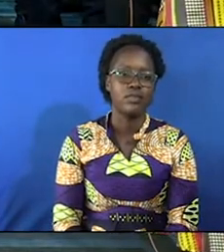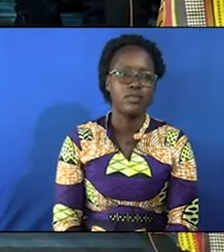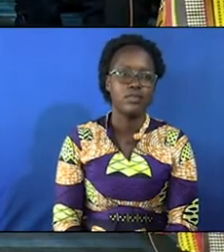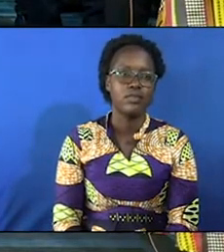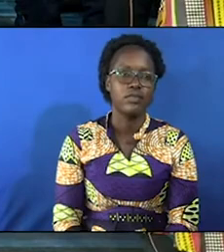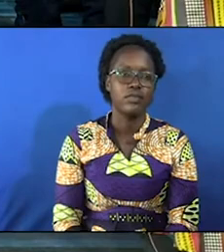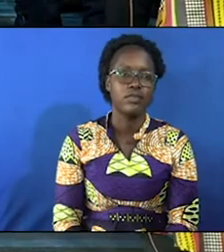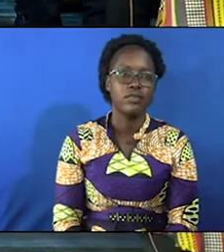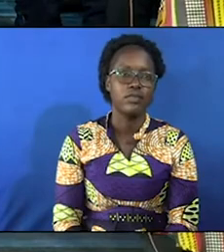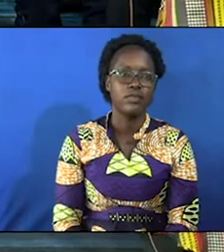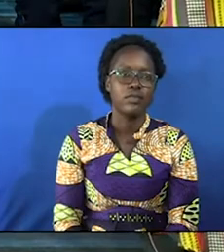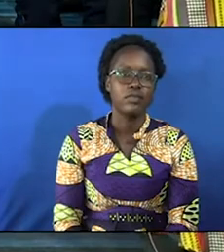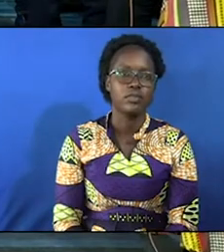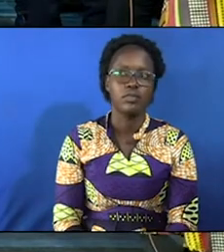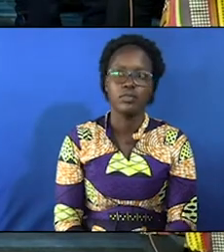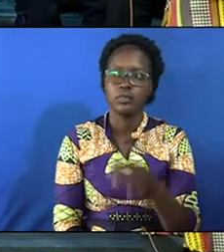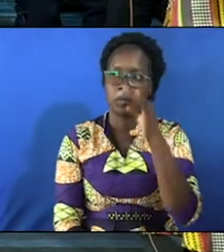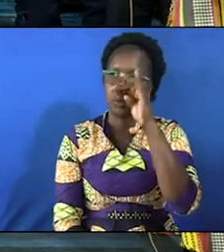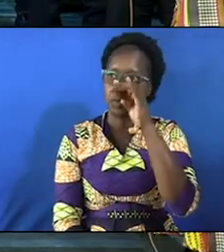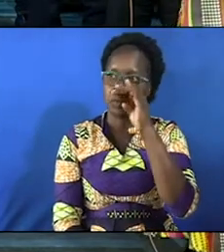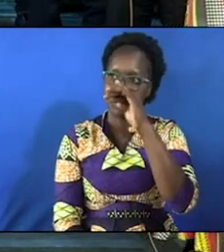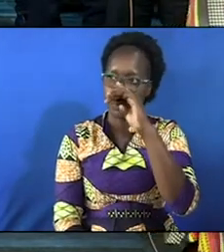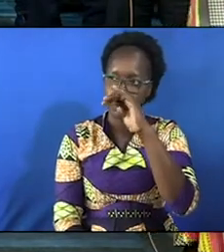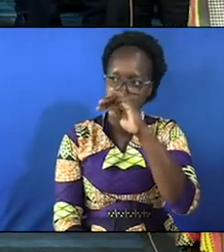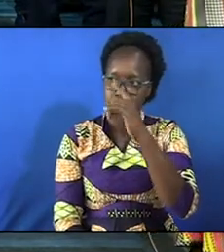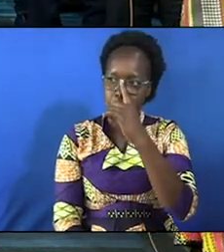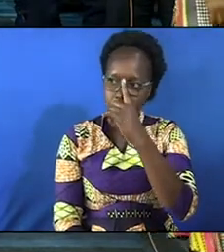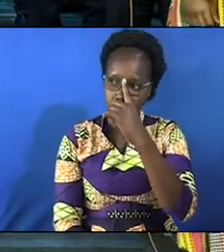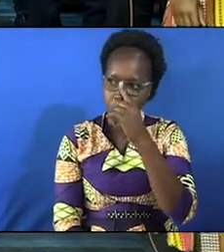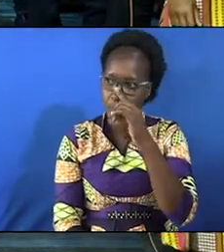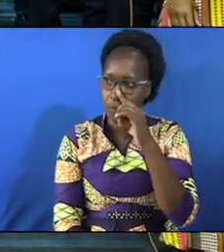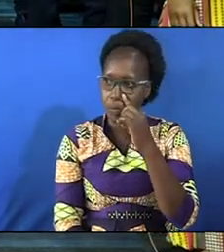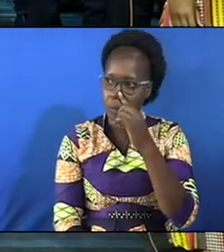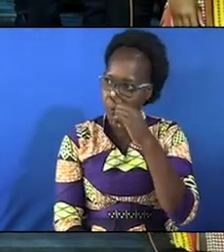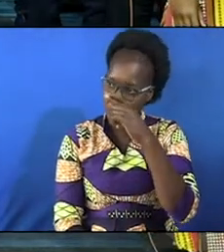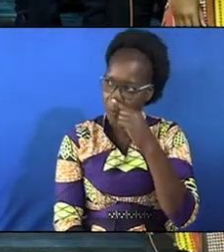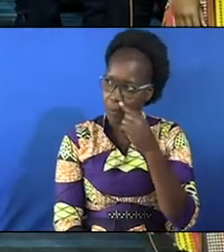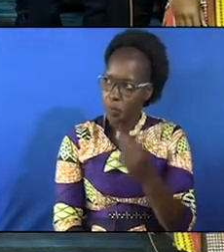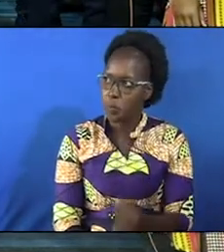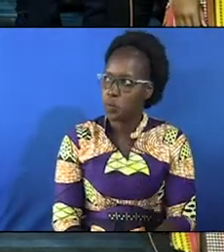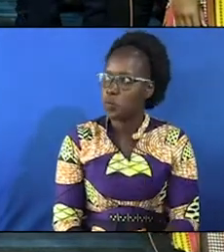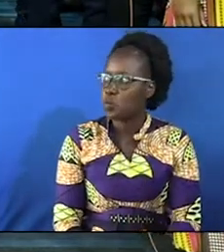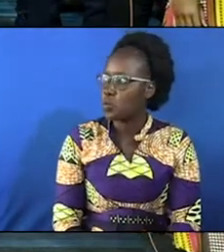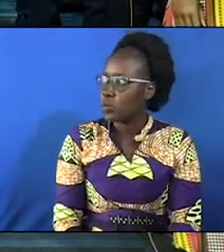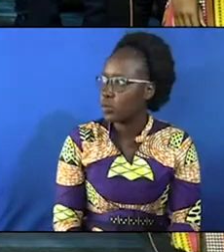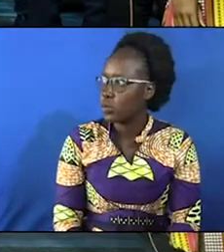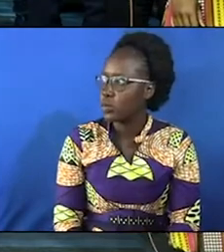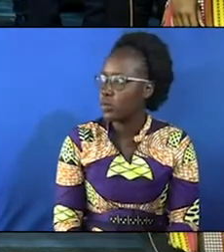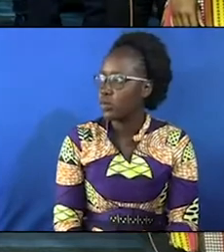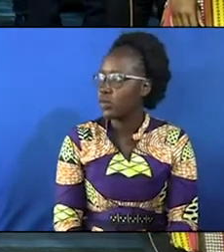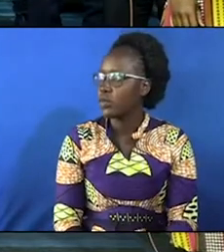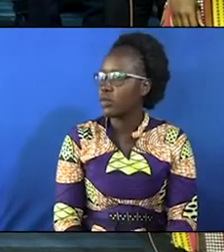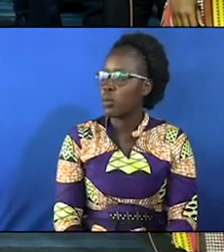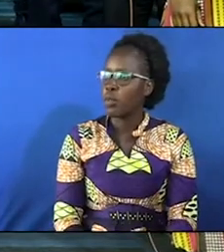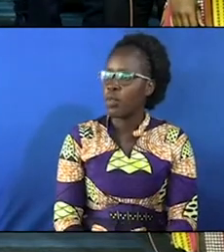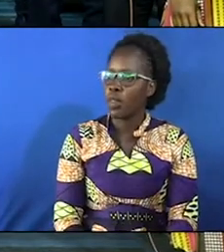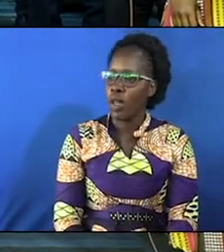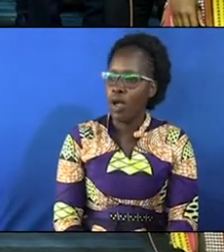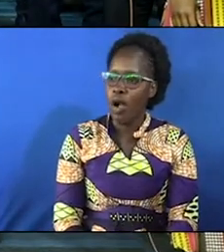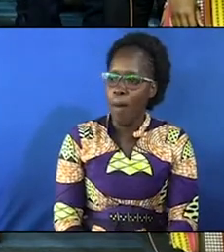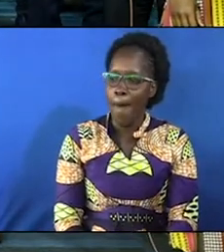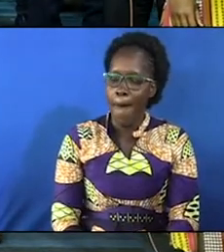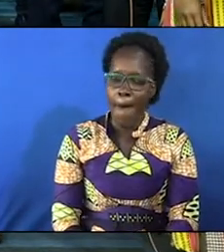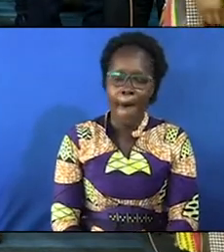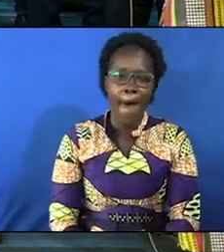still want to come you can join even when the prayers are ongoing if you are here for baptism we meet in the room